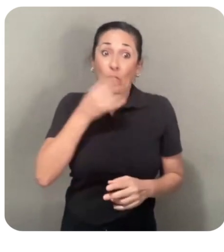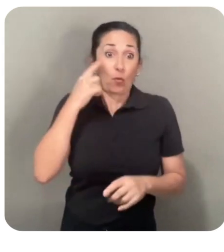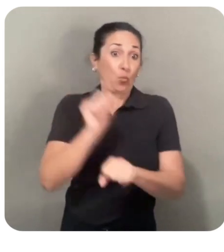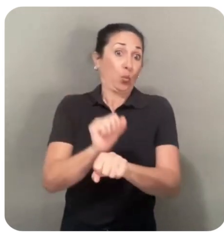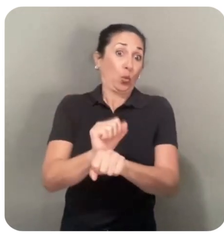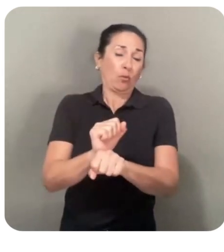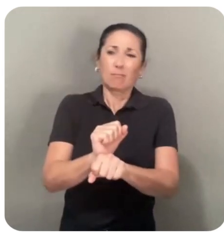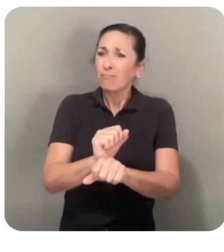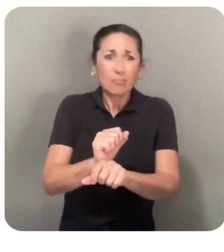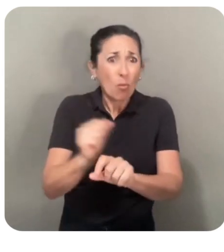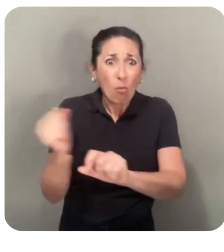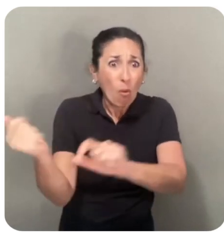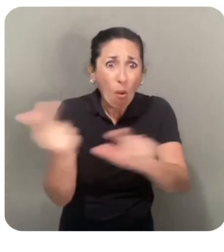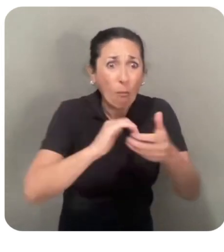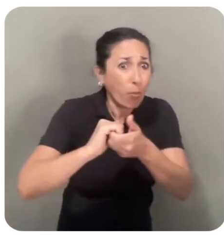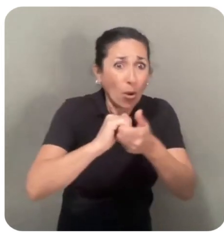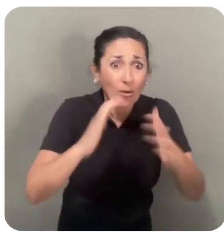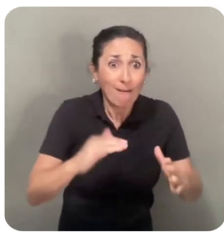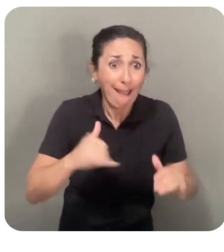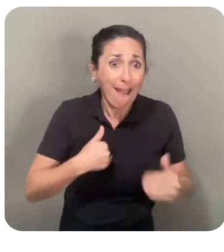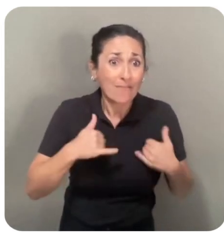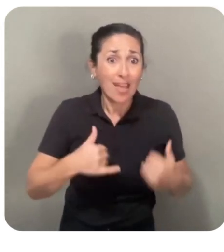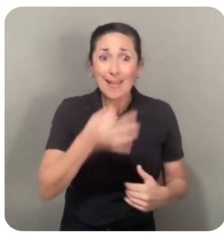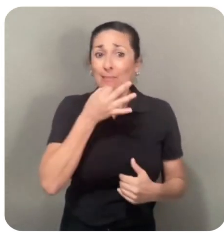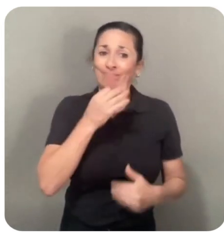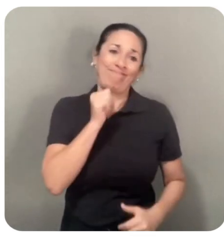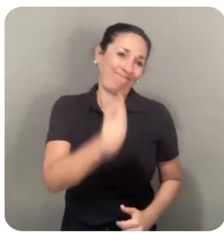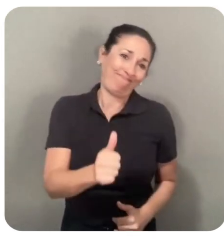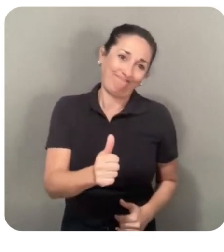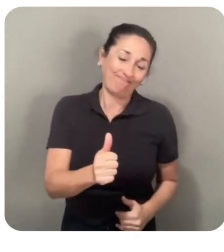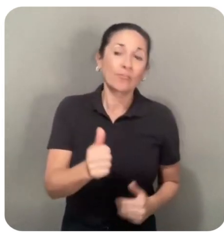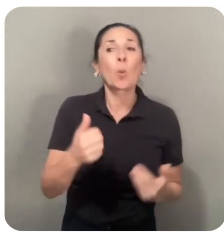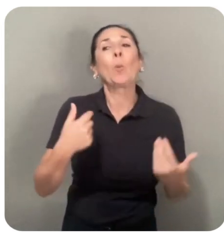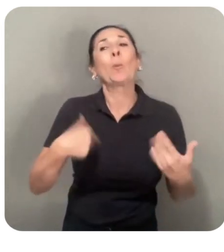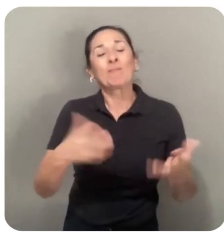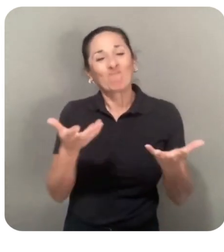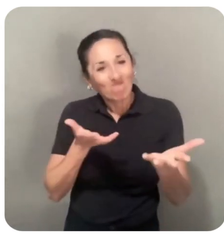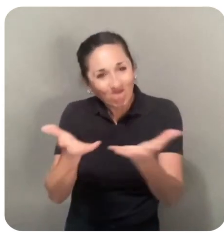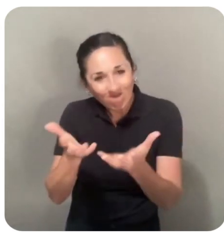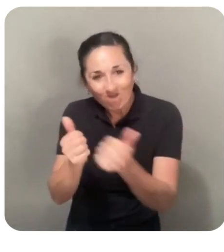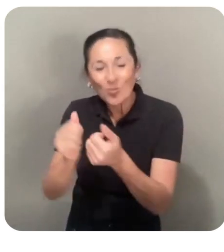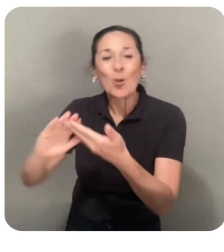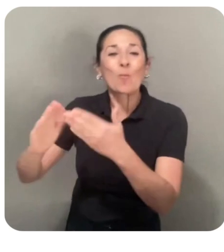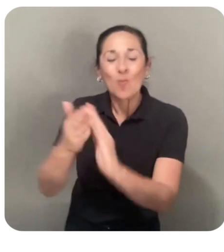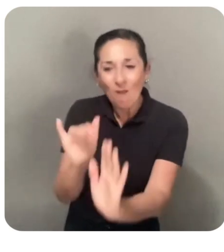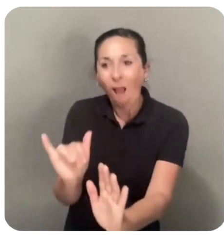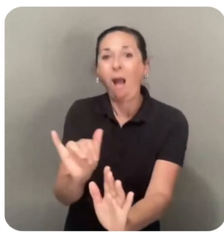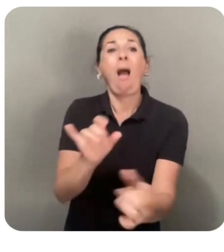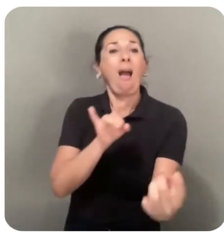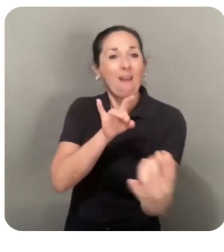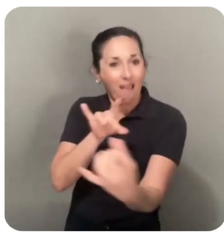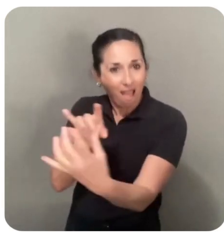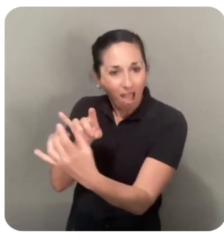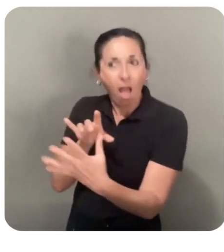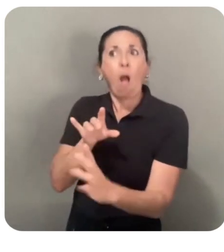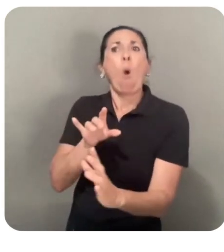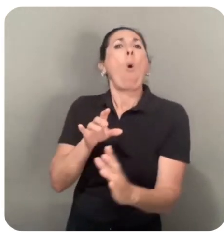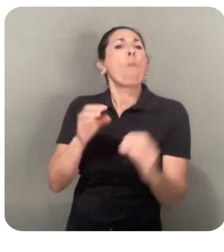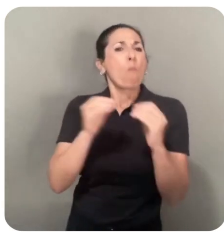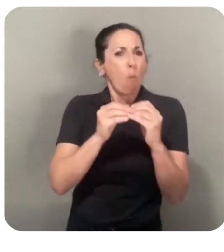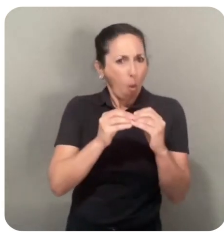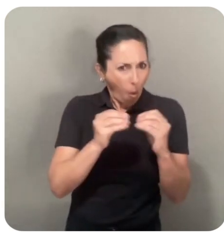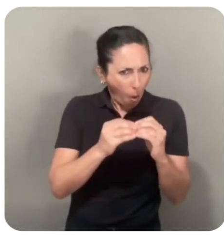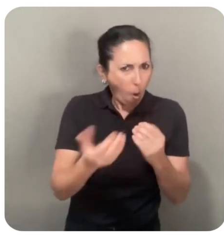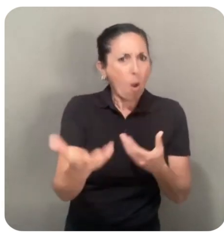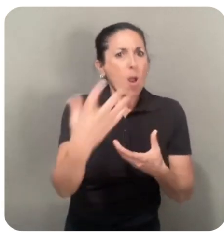we know that not every partner really has that expertise. So we've spoken to the community and we realized that there's so much more to generative AI